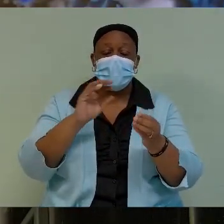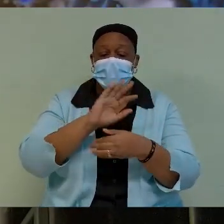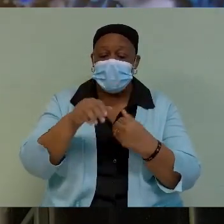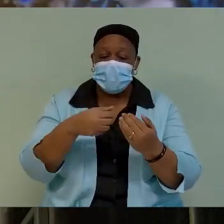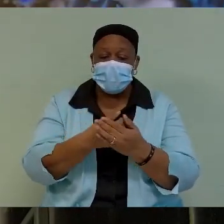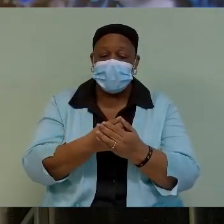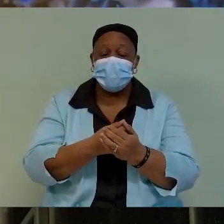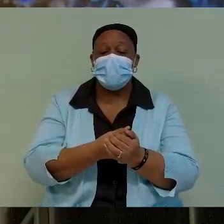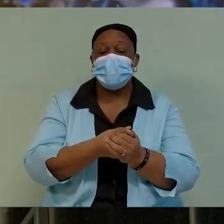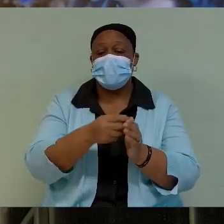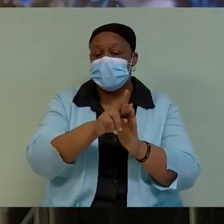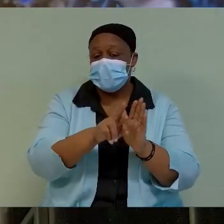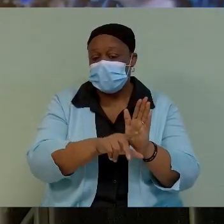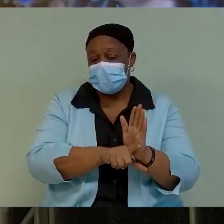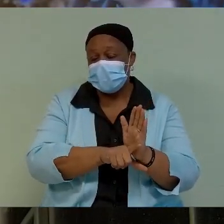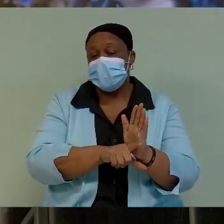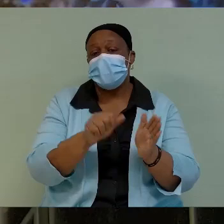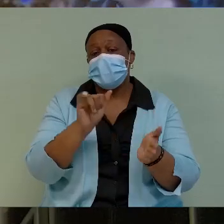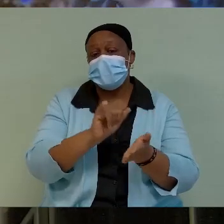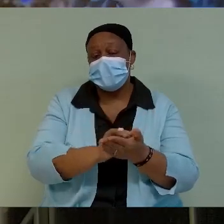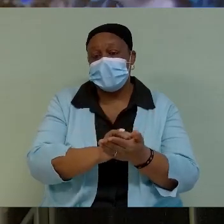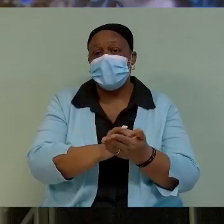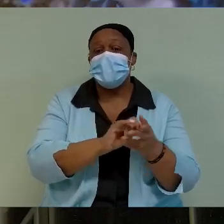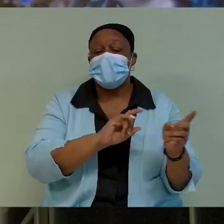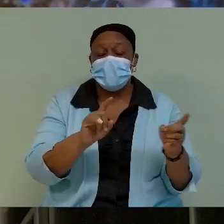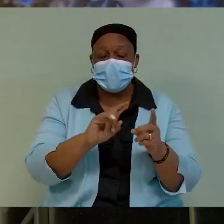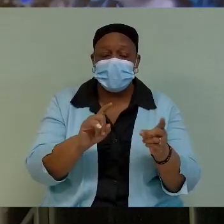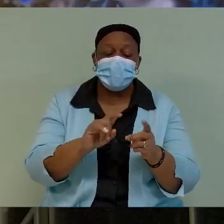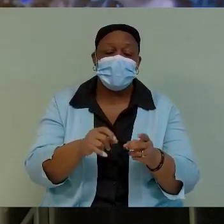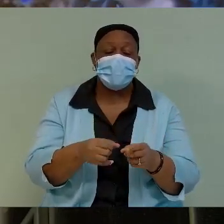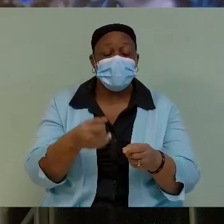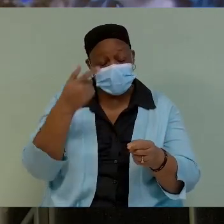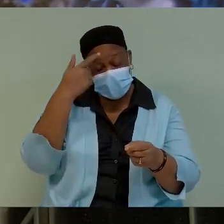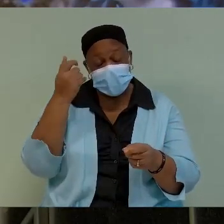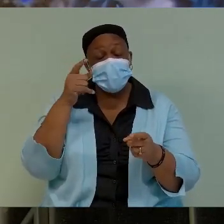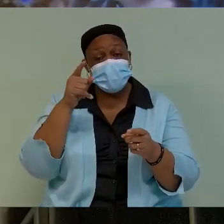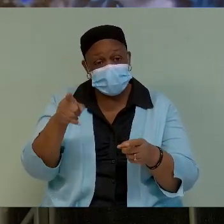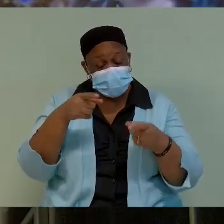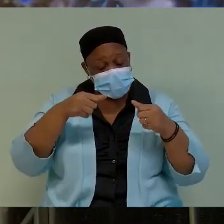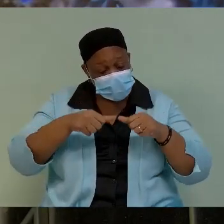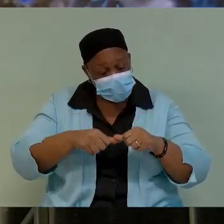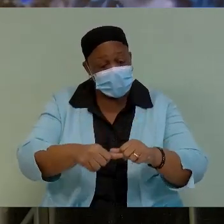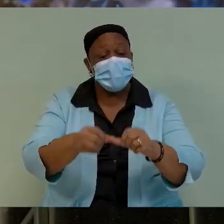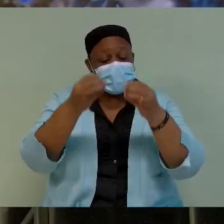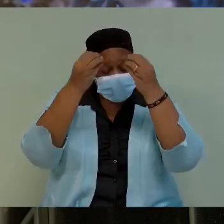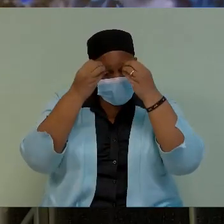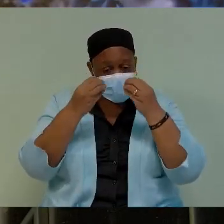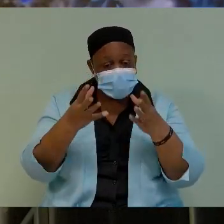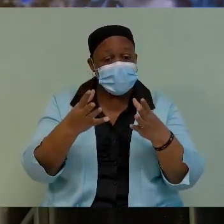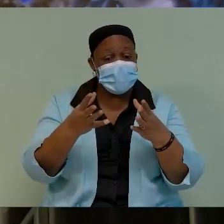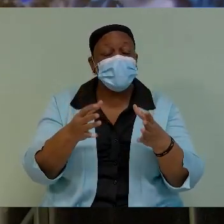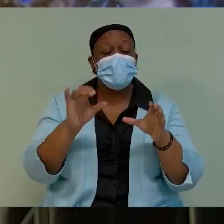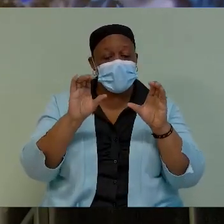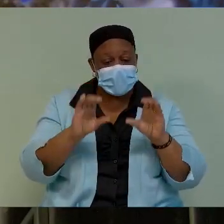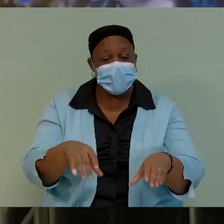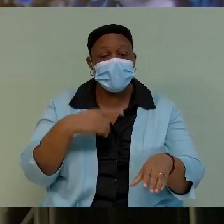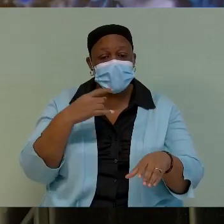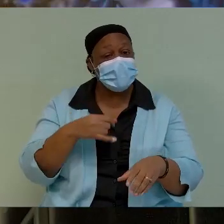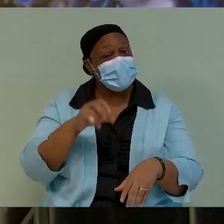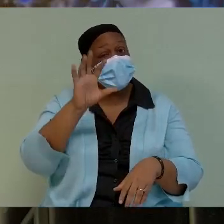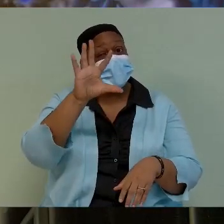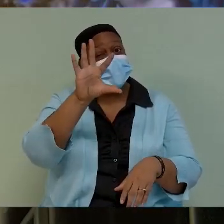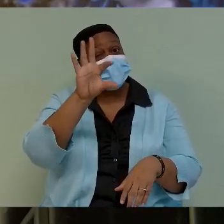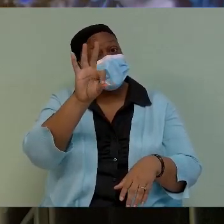is because you continue to do what you are supposed to do, while we are able to say that we are now COVID-free after 59 days.